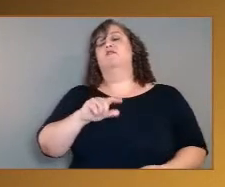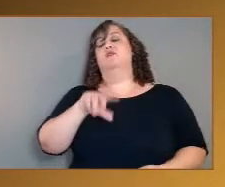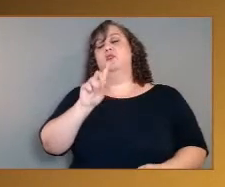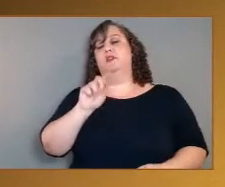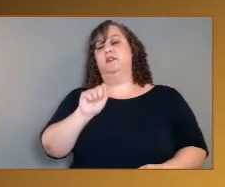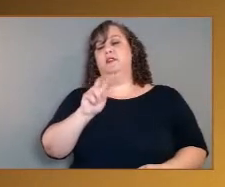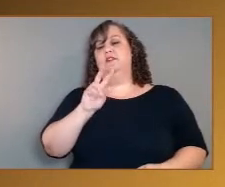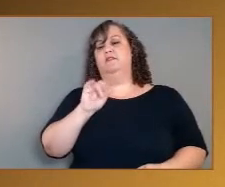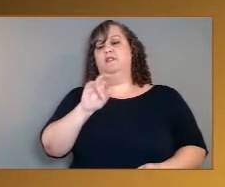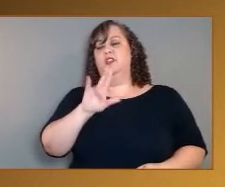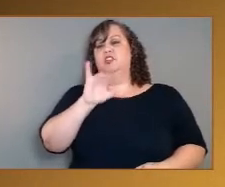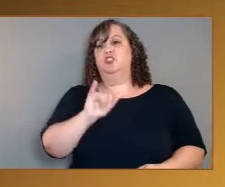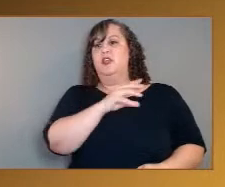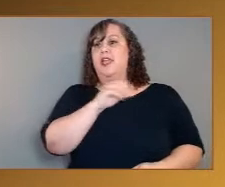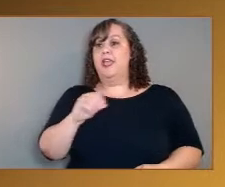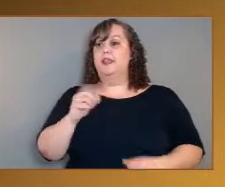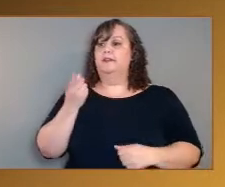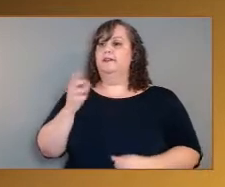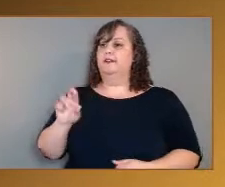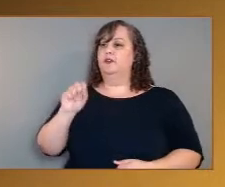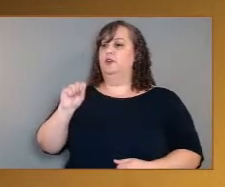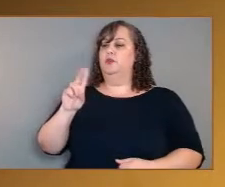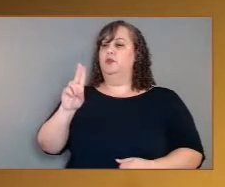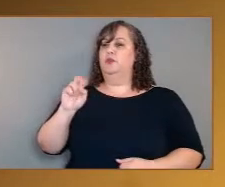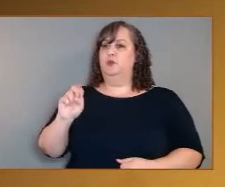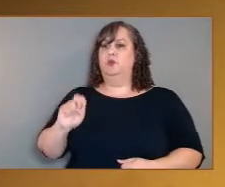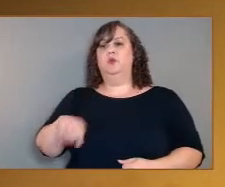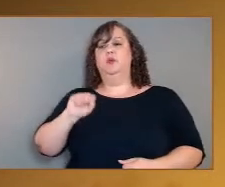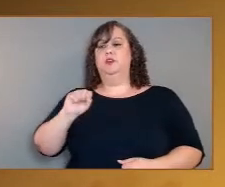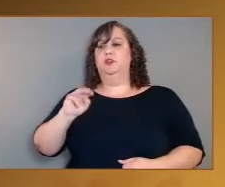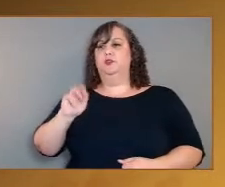Thank you both for being here. Thanks for having us.